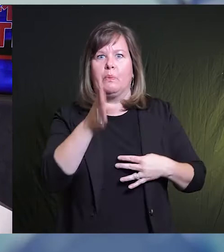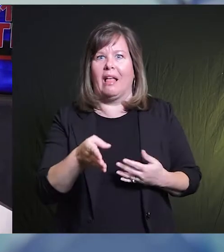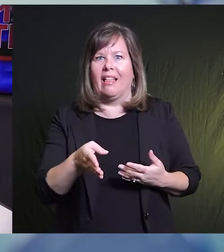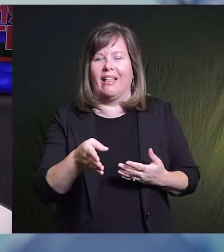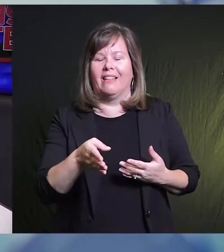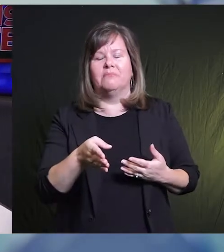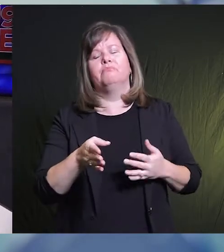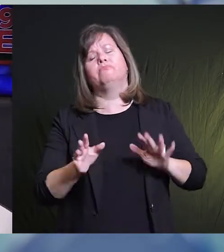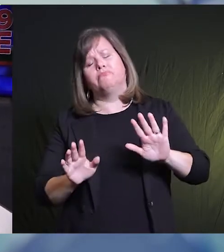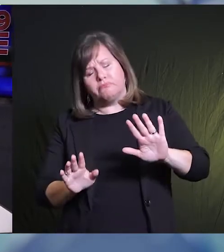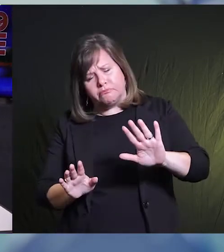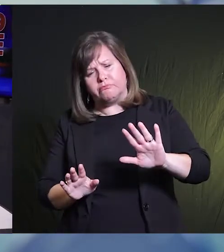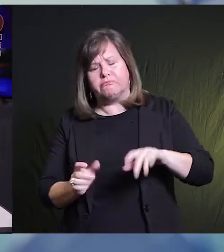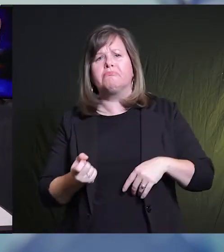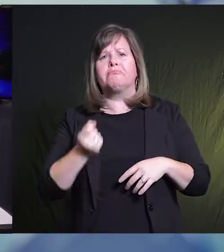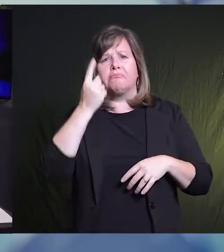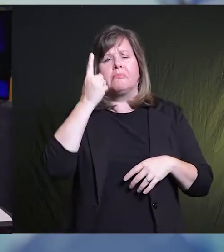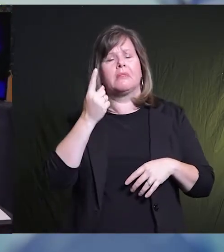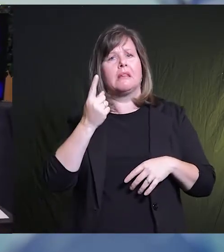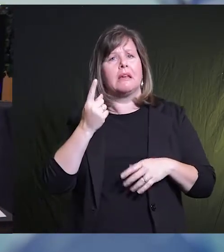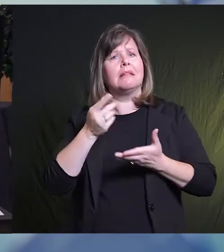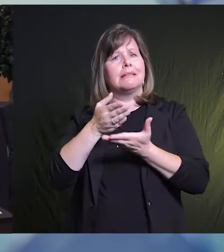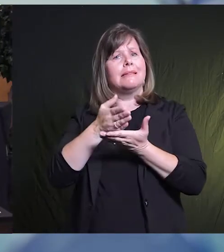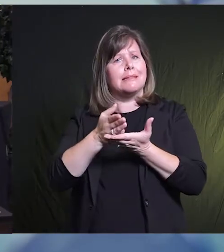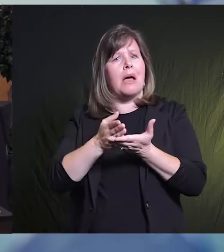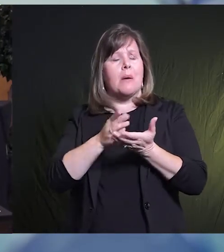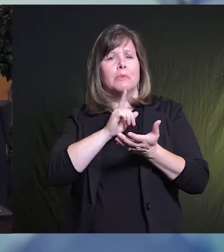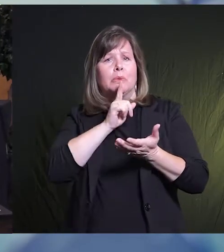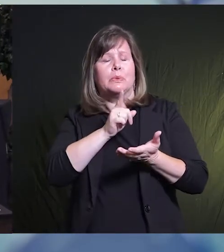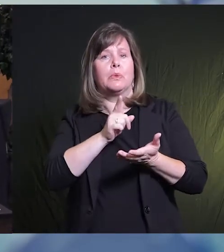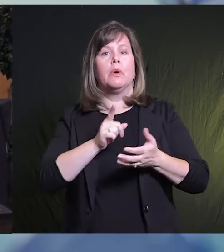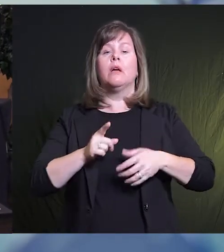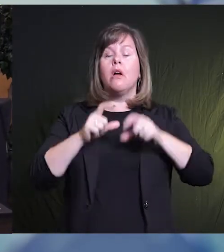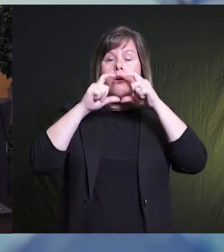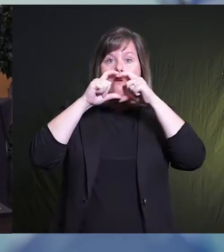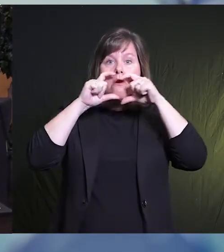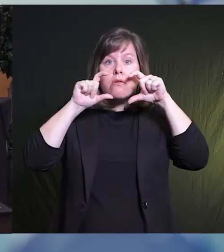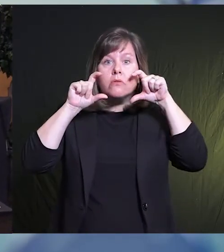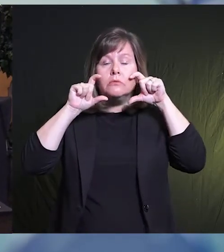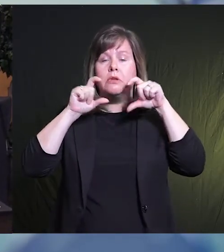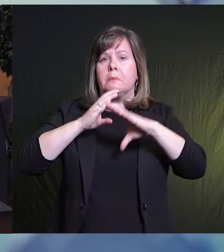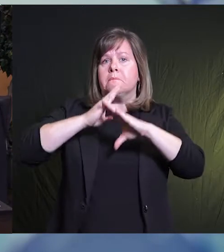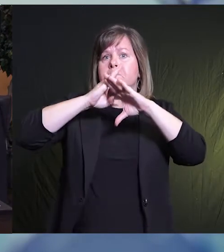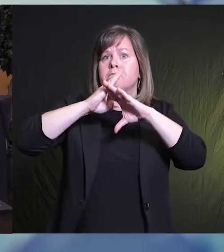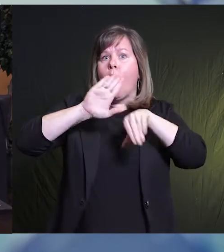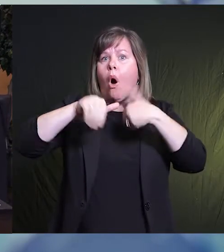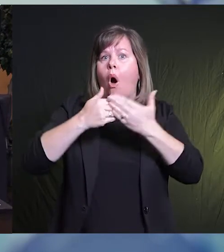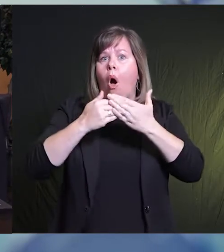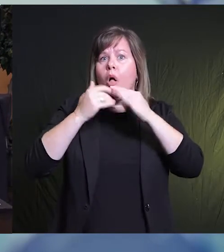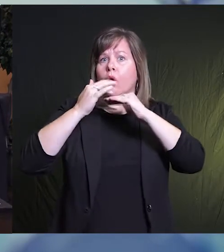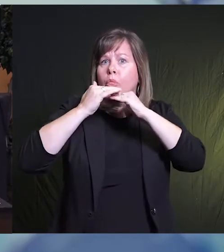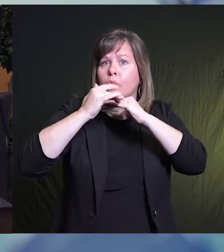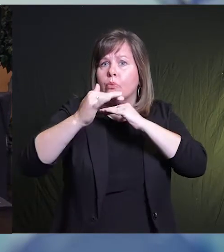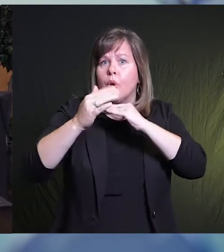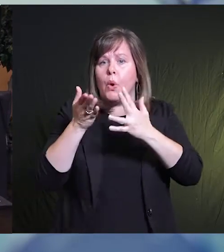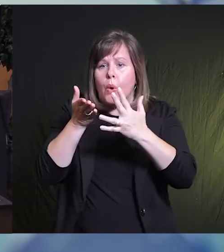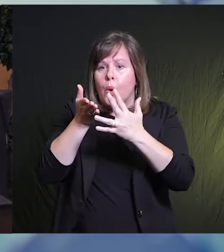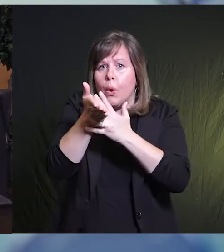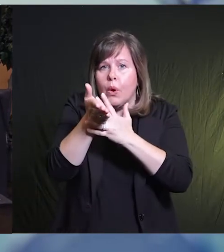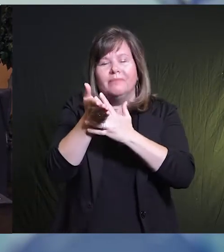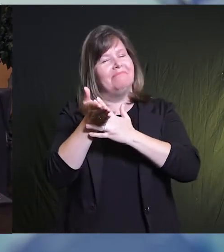Well there is some truth to that and we know that cloth masks are not going to stop every virus part of particle from getting through.